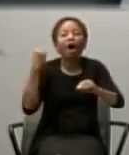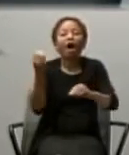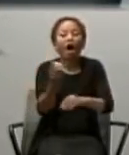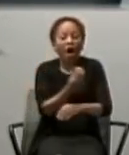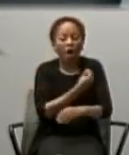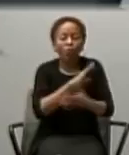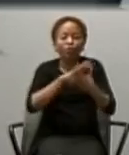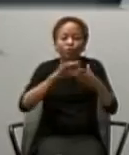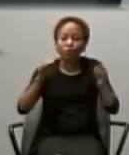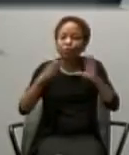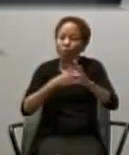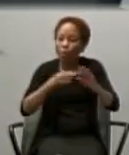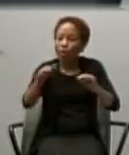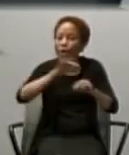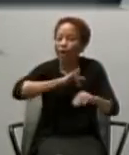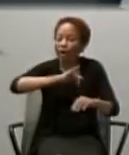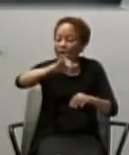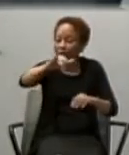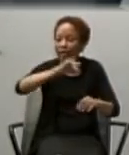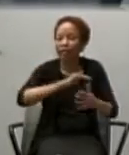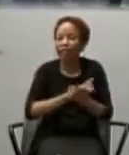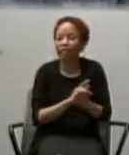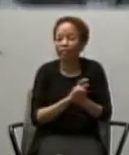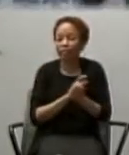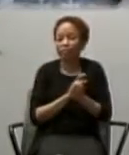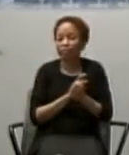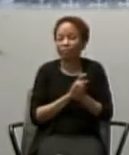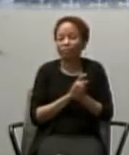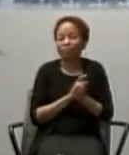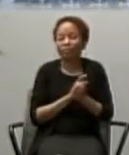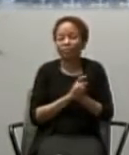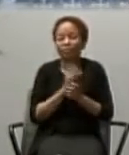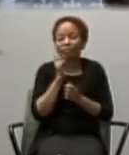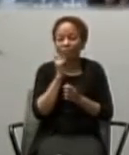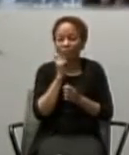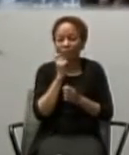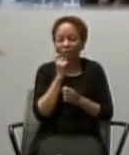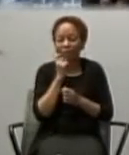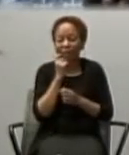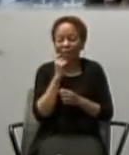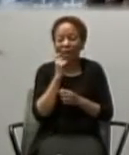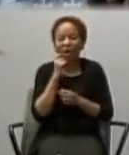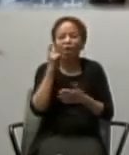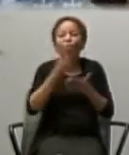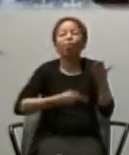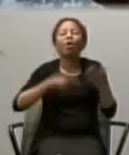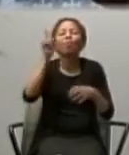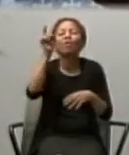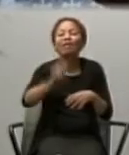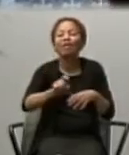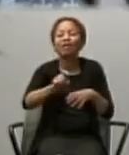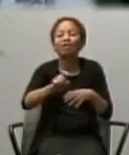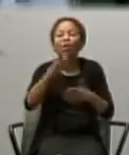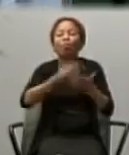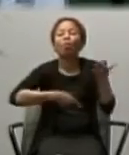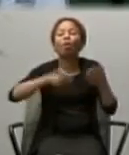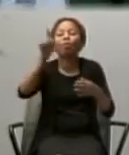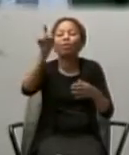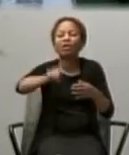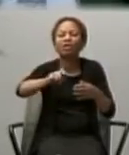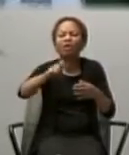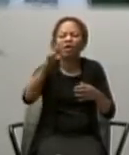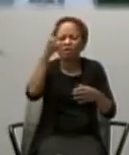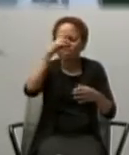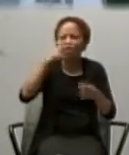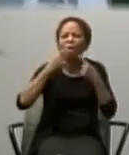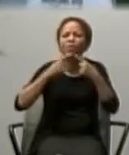What we have, what we need to proclaim the word